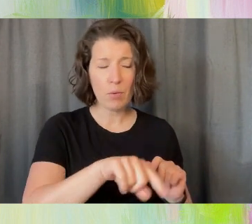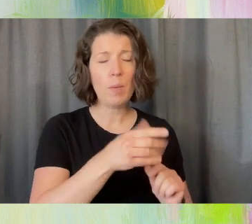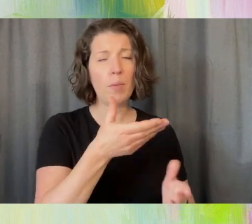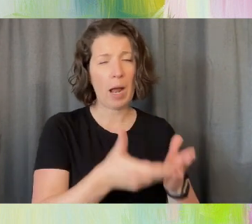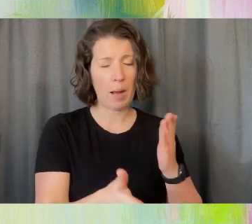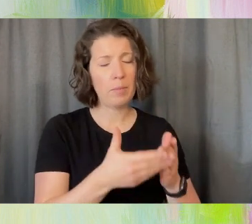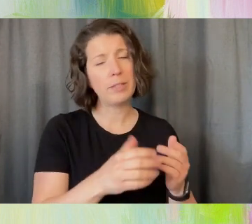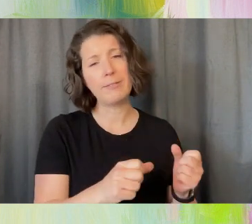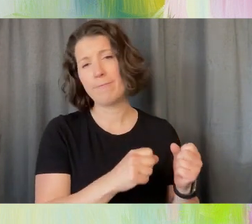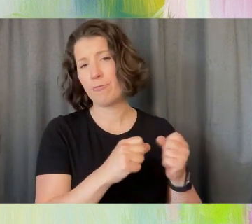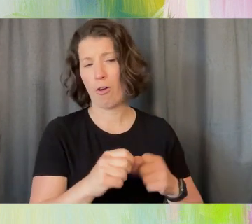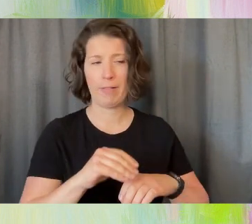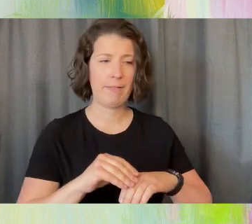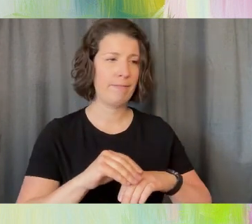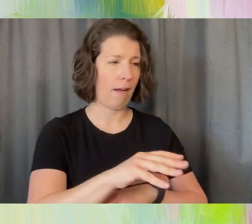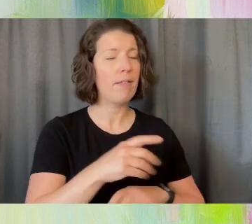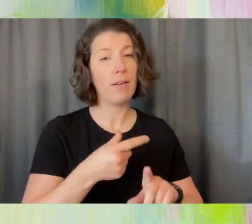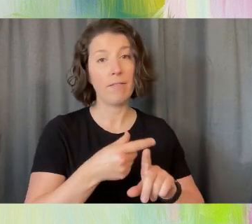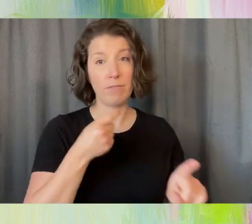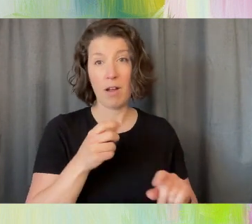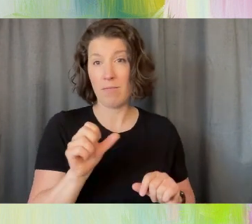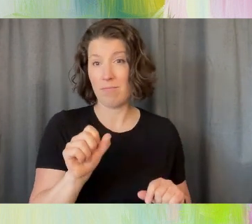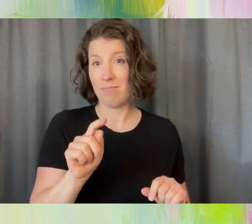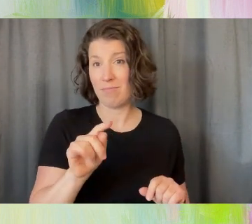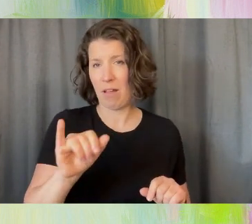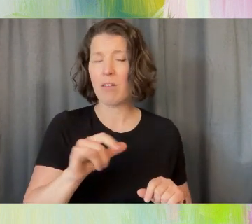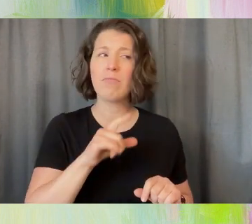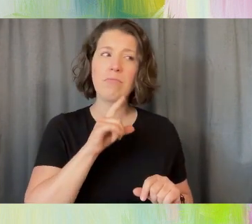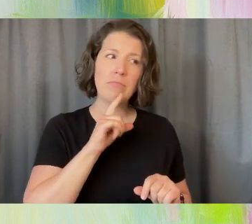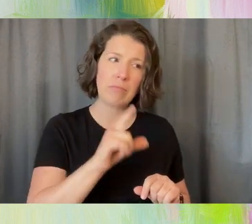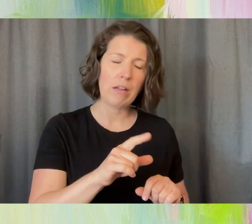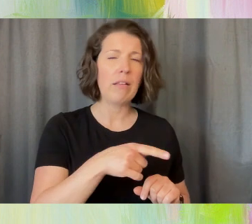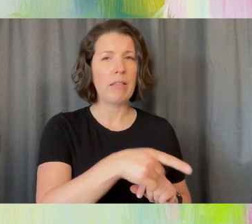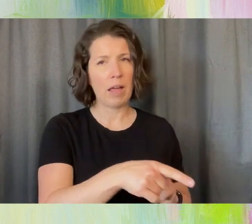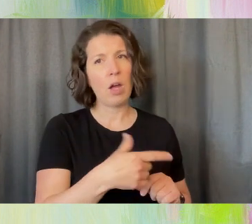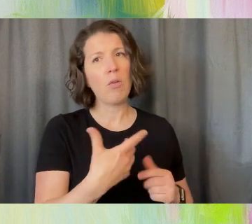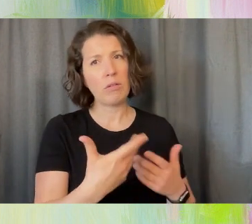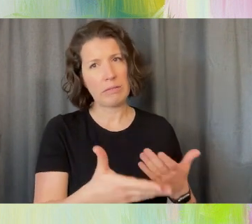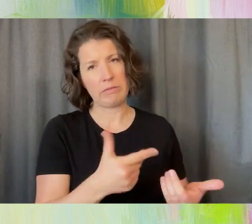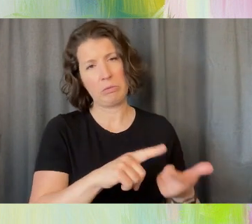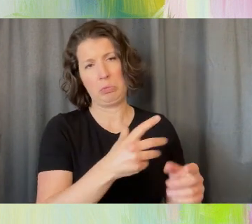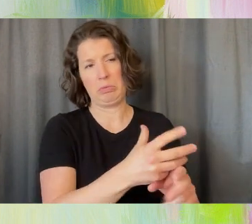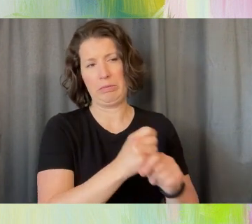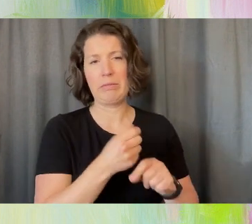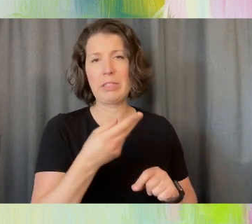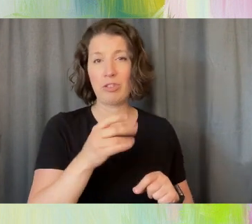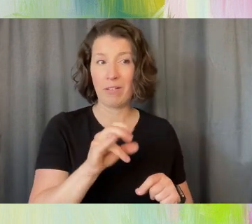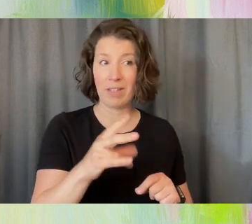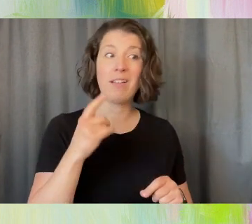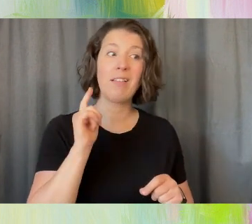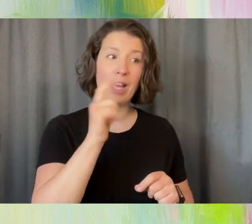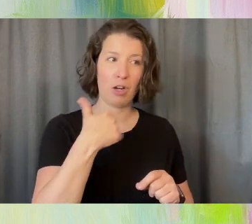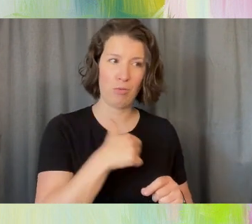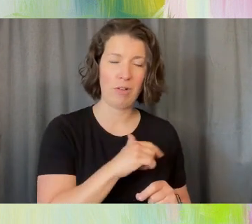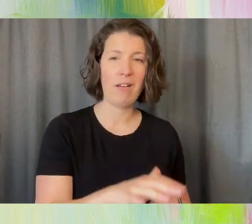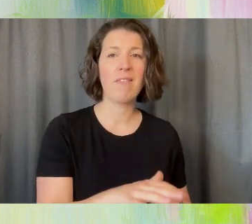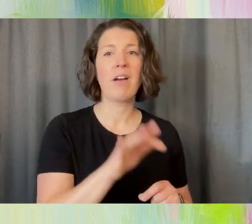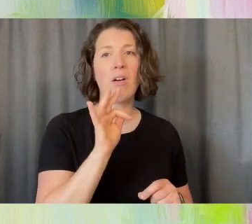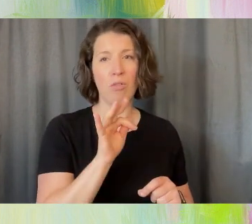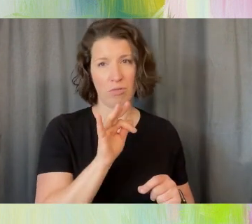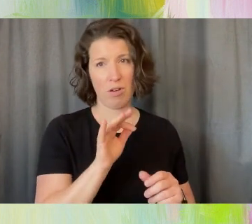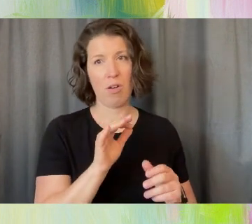sexually transmitted infections and very vulnerable to HIV. And later on found out with a